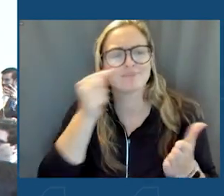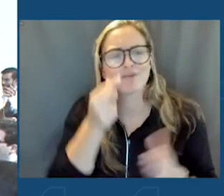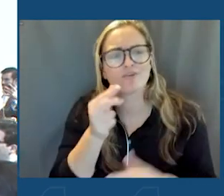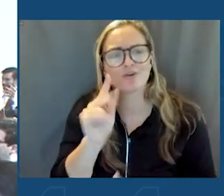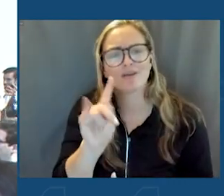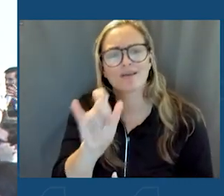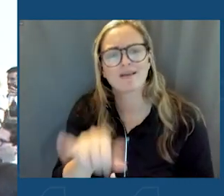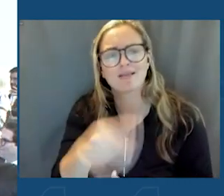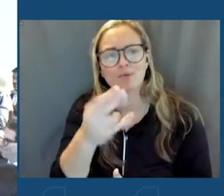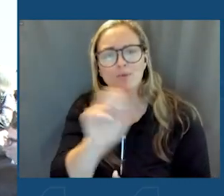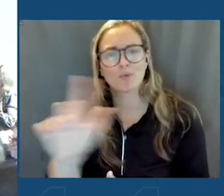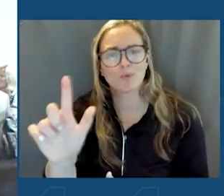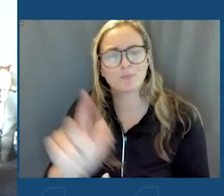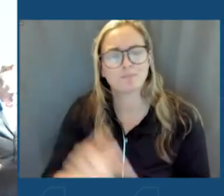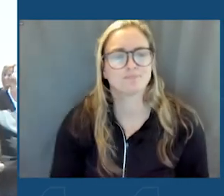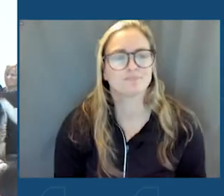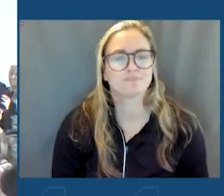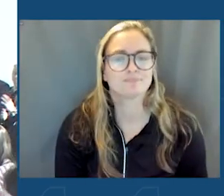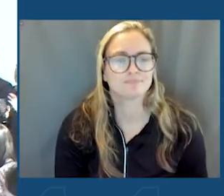Hochul.